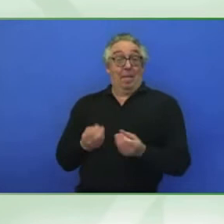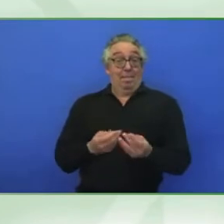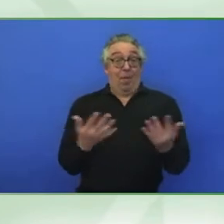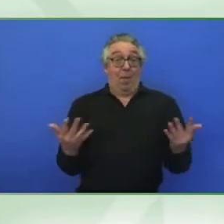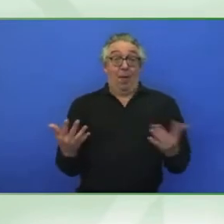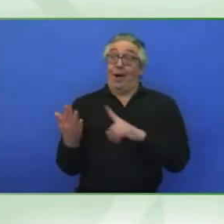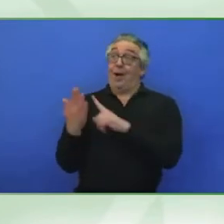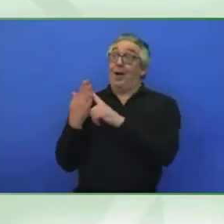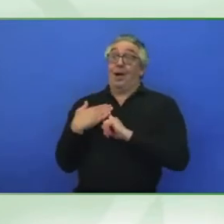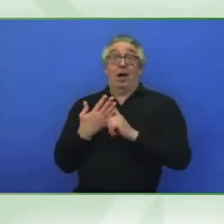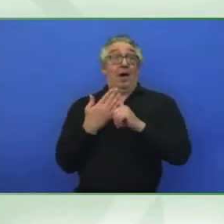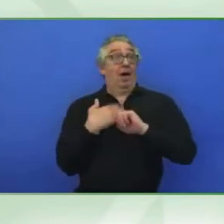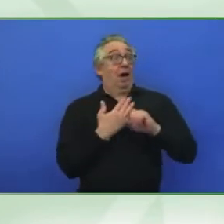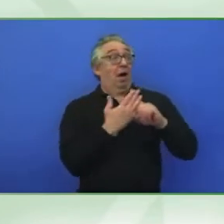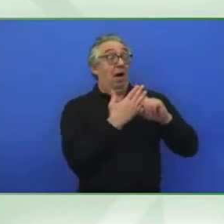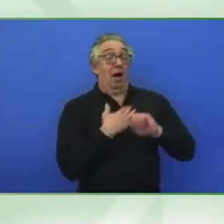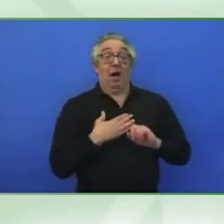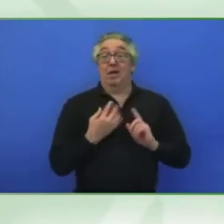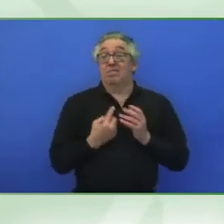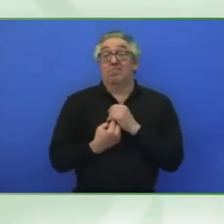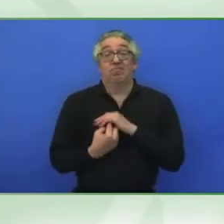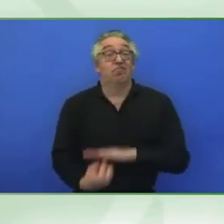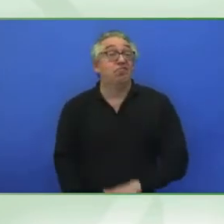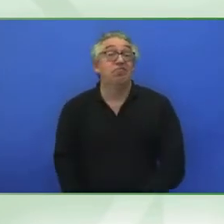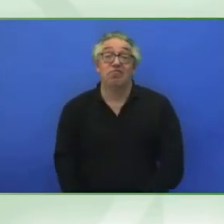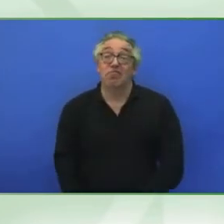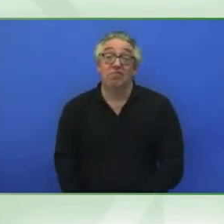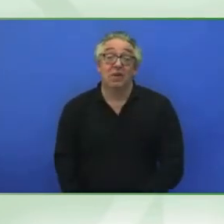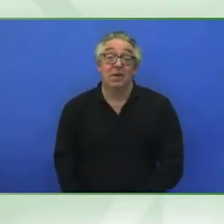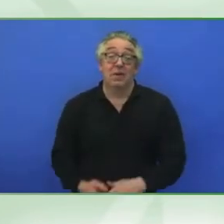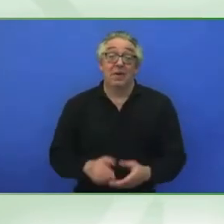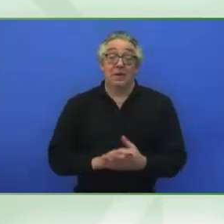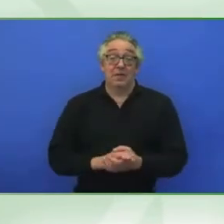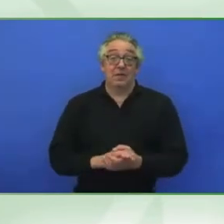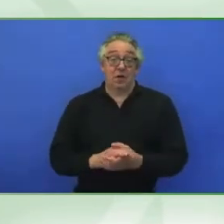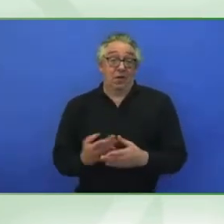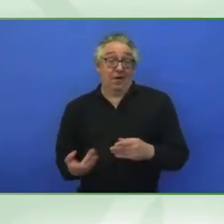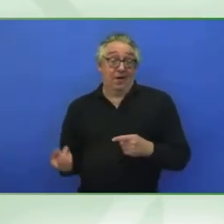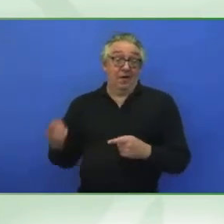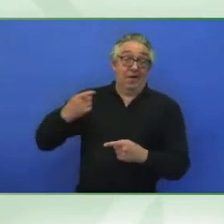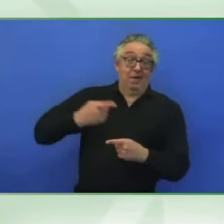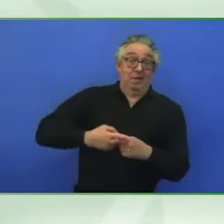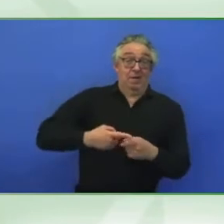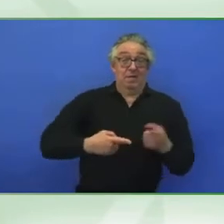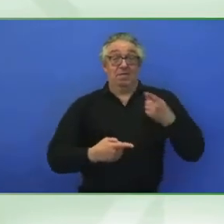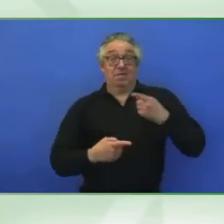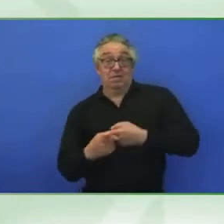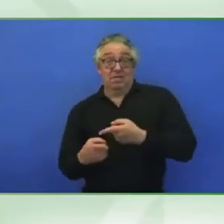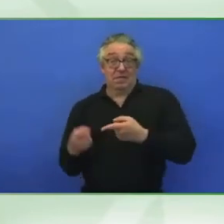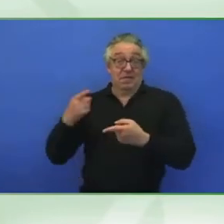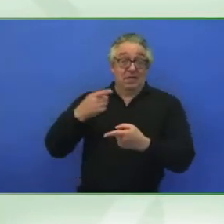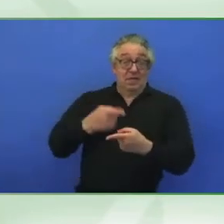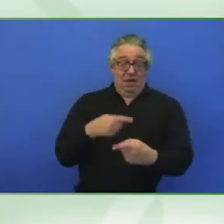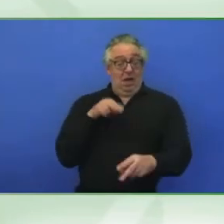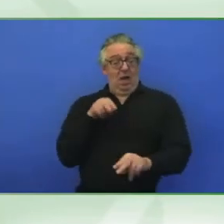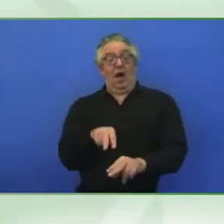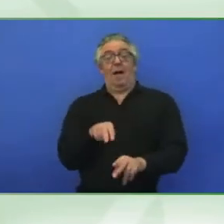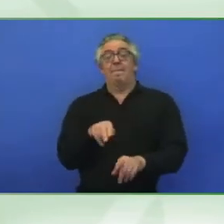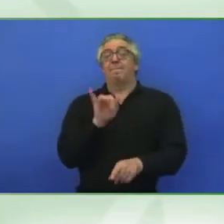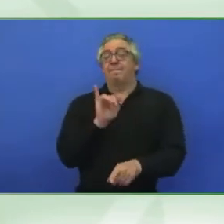itself. And intersectionality can help us to understand that. So in any given